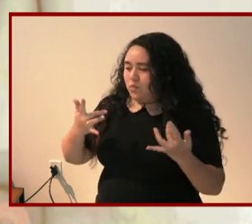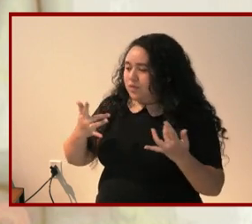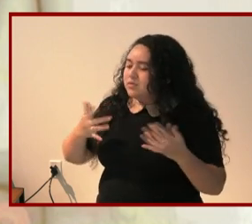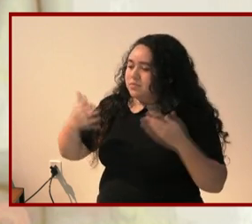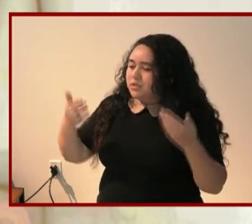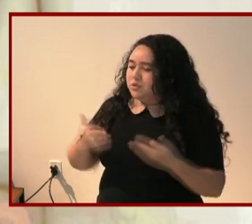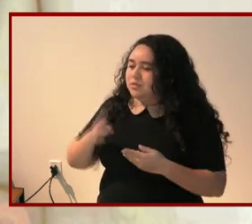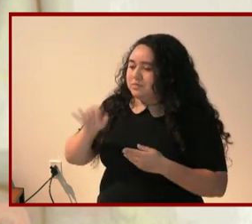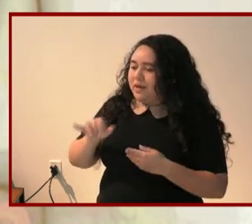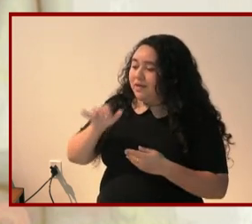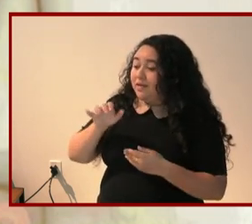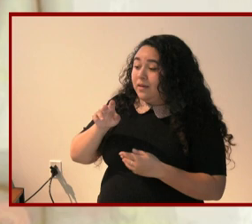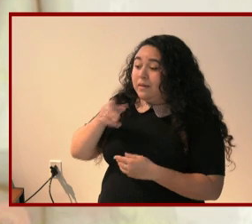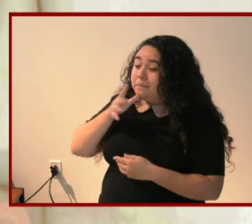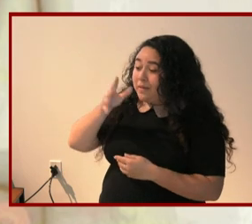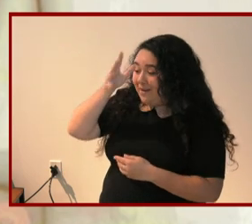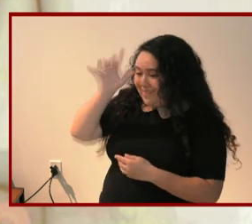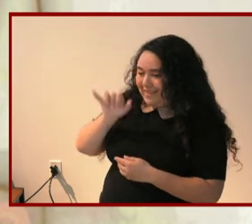to that compassion.